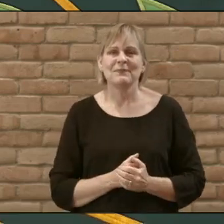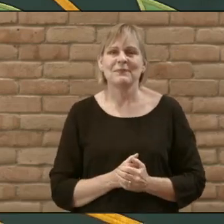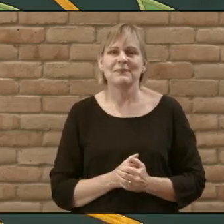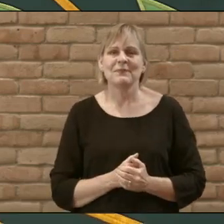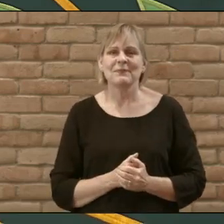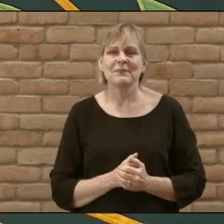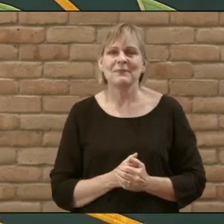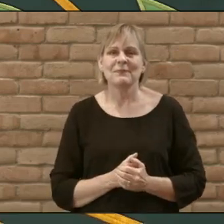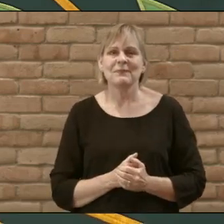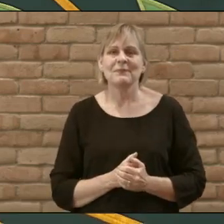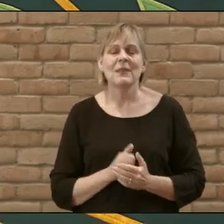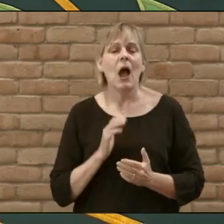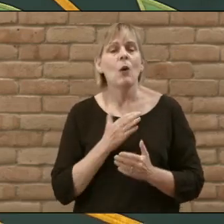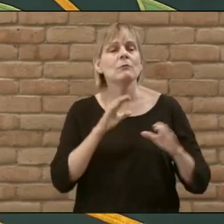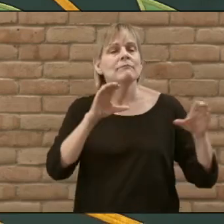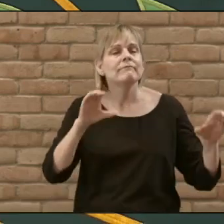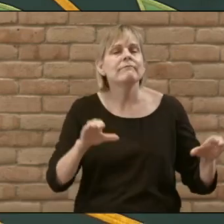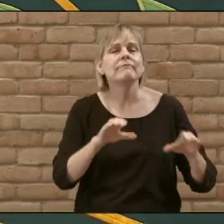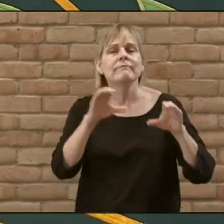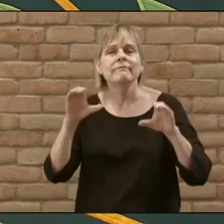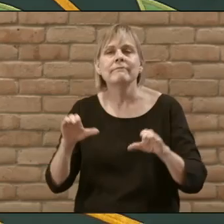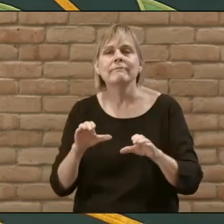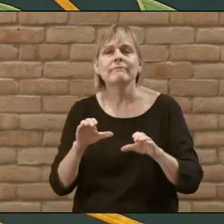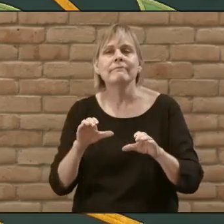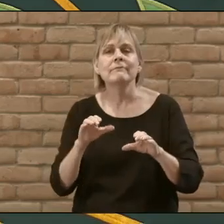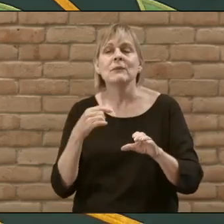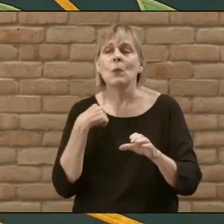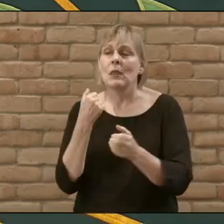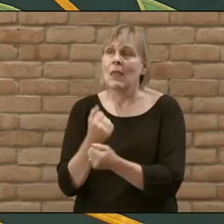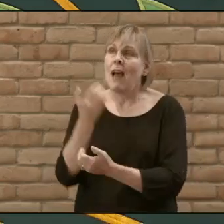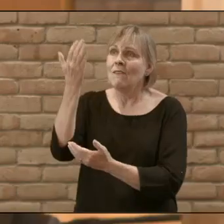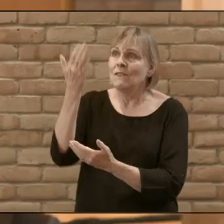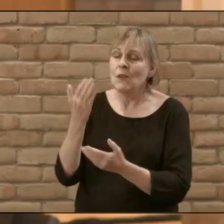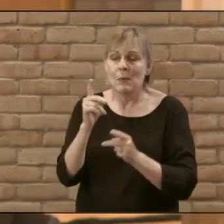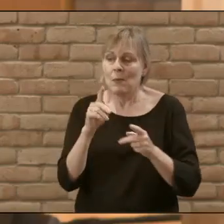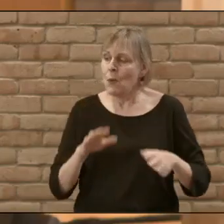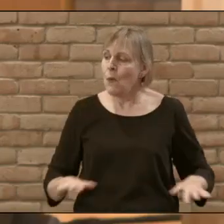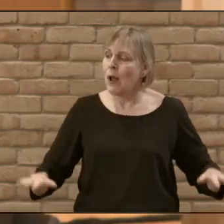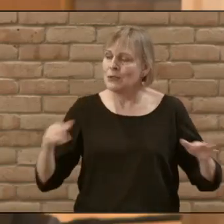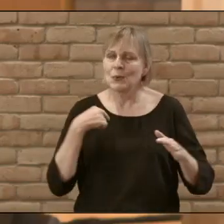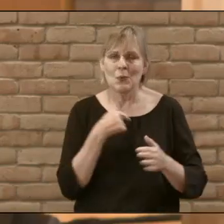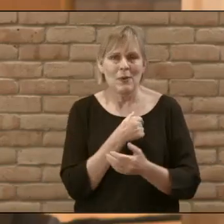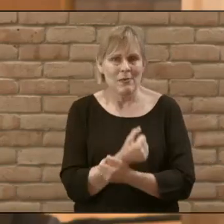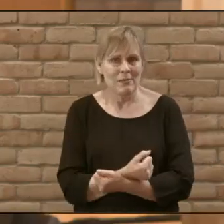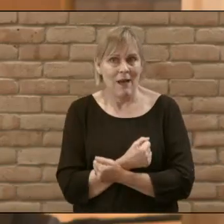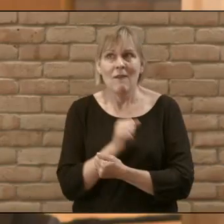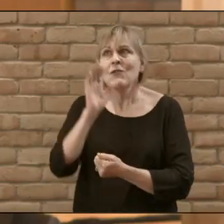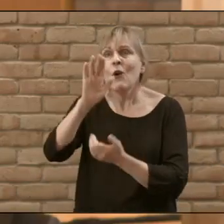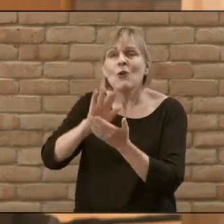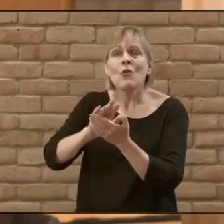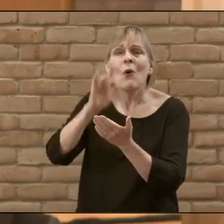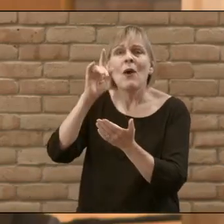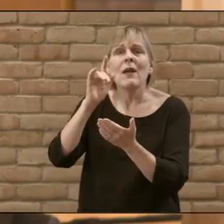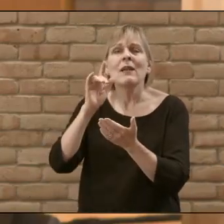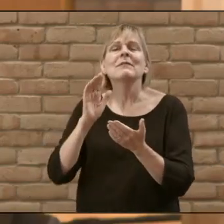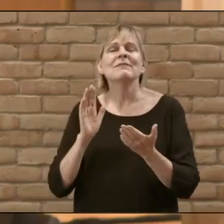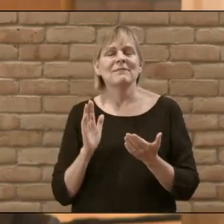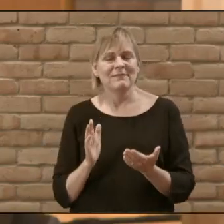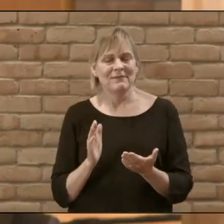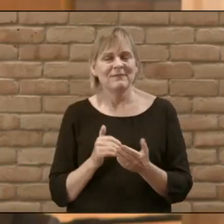and all of our activities that we would love you and love those around us for your glory and for our joy